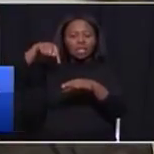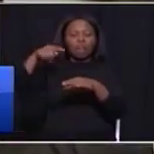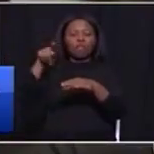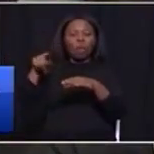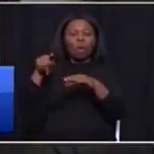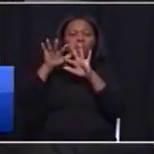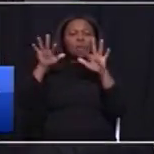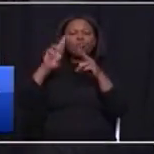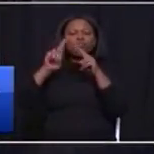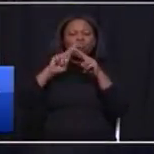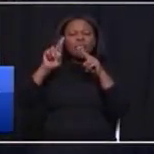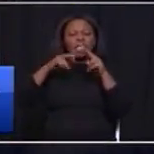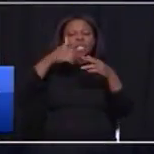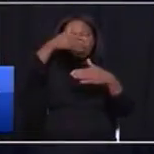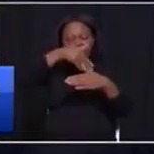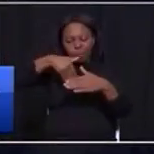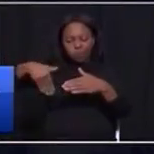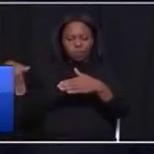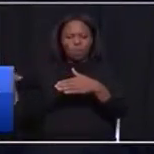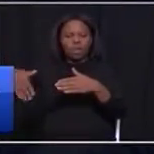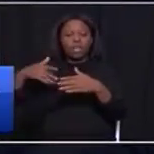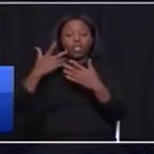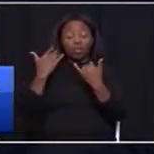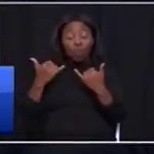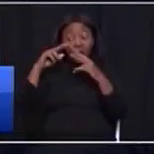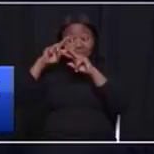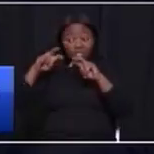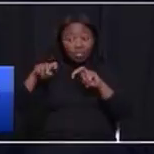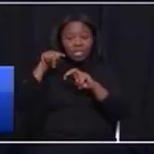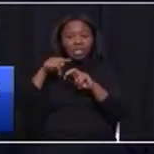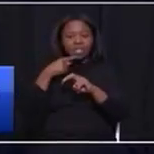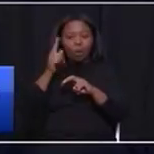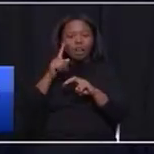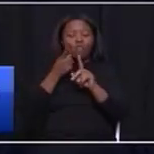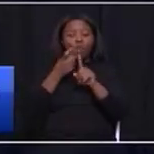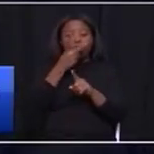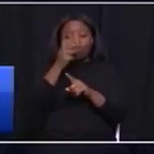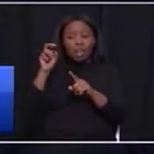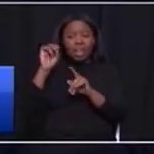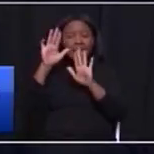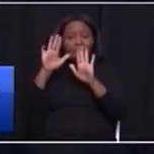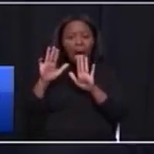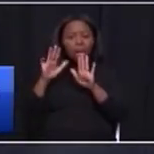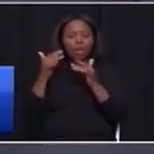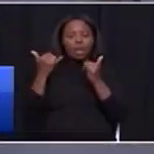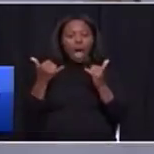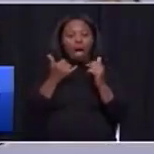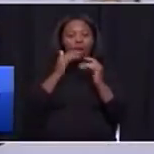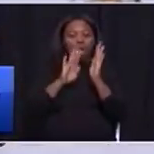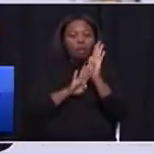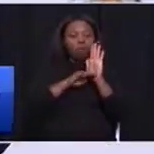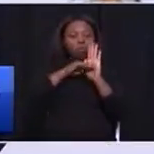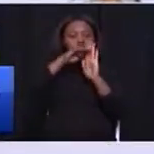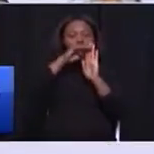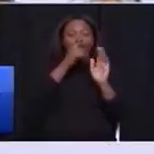purposes. And this research says that from 2001, the number of backyards have increased from 13%